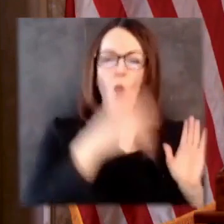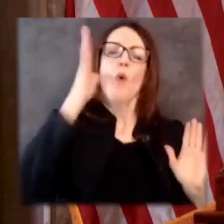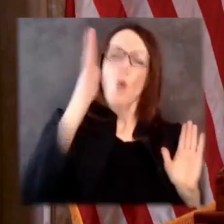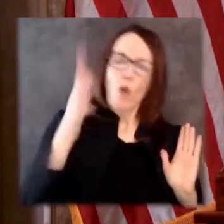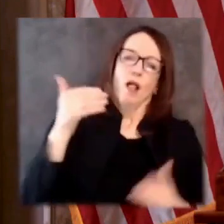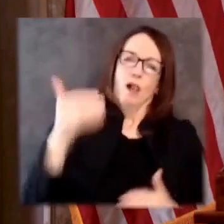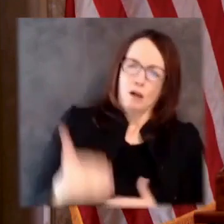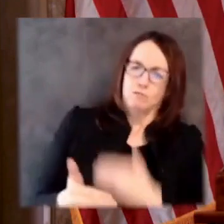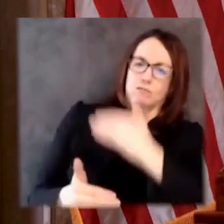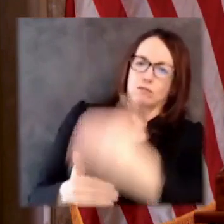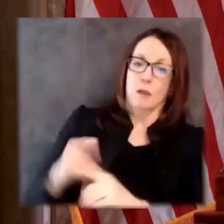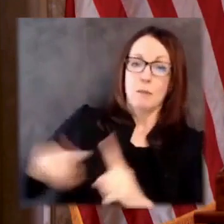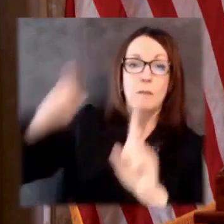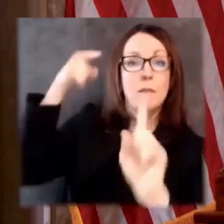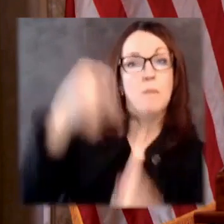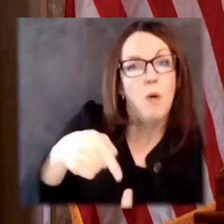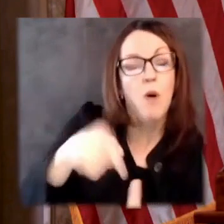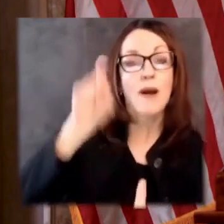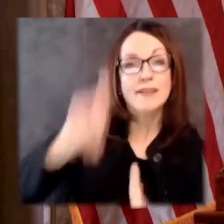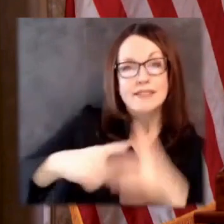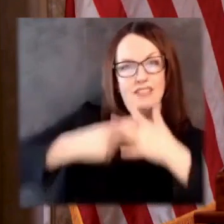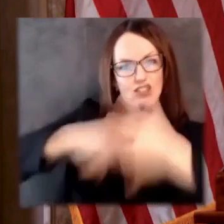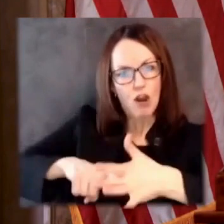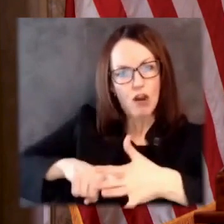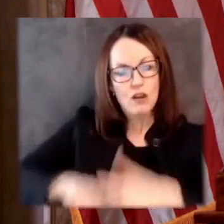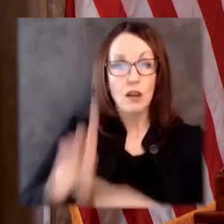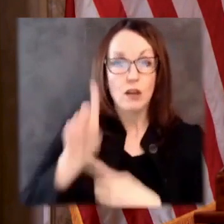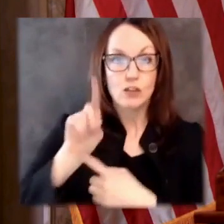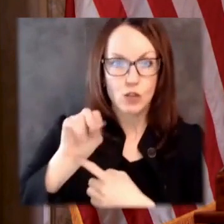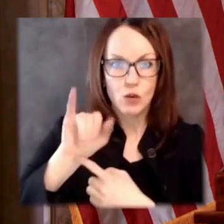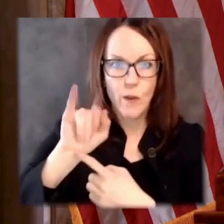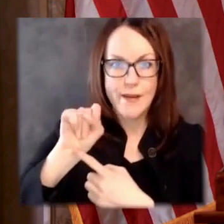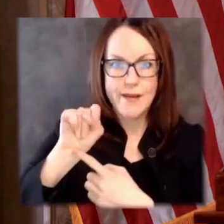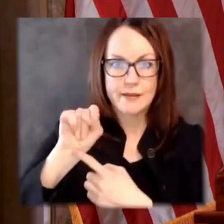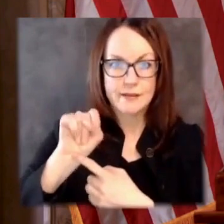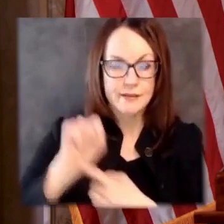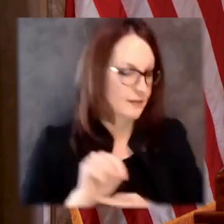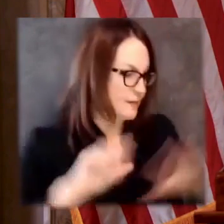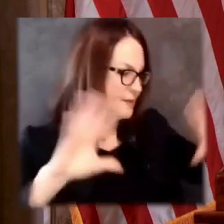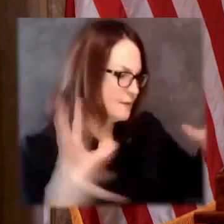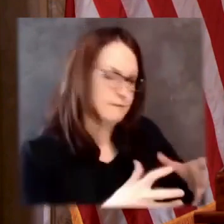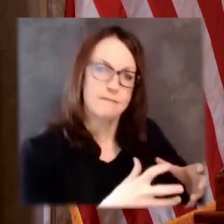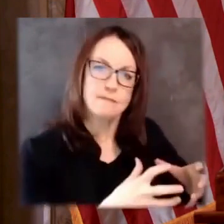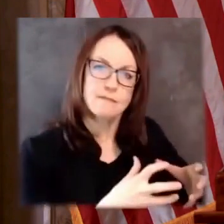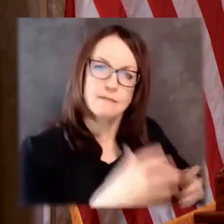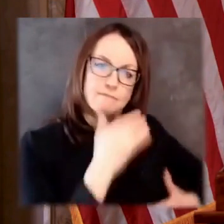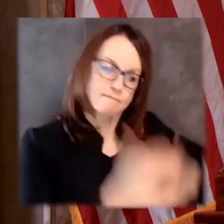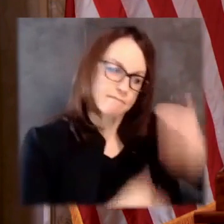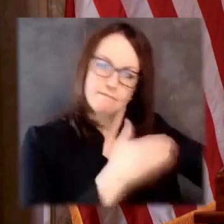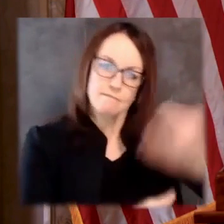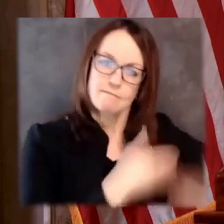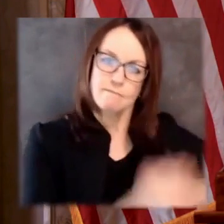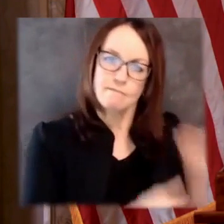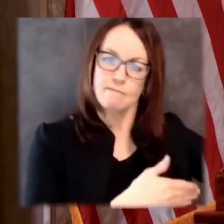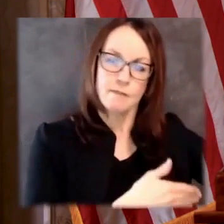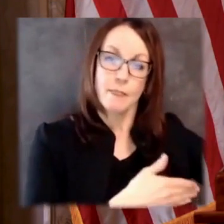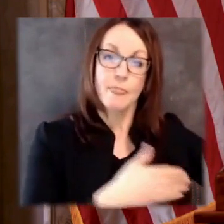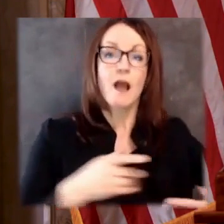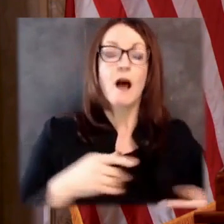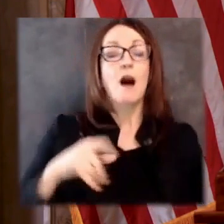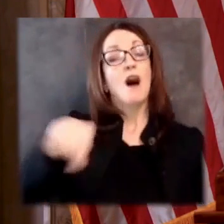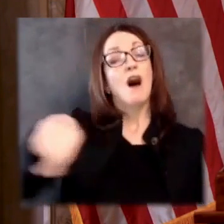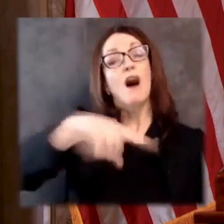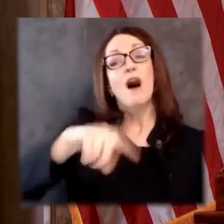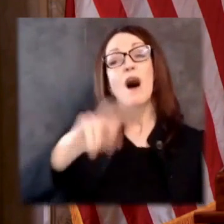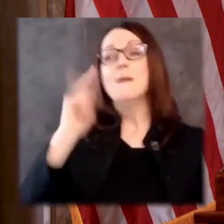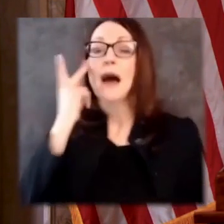years. That's why it should have been done sooner. But it's also why we don't have another moment to waste. No politics,